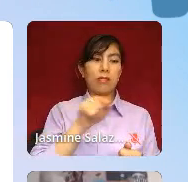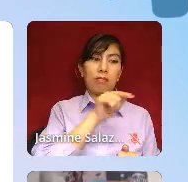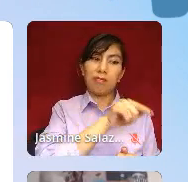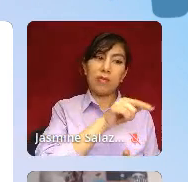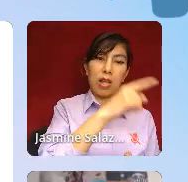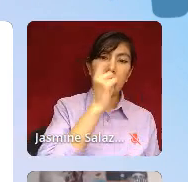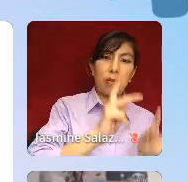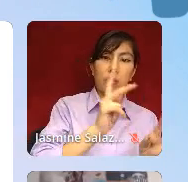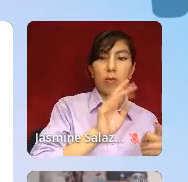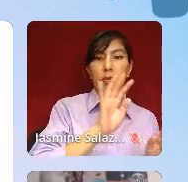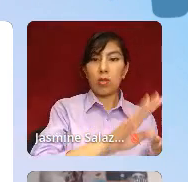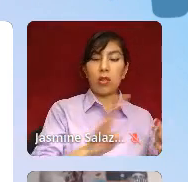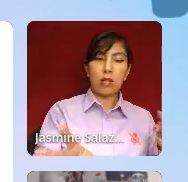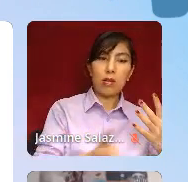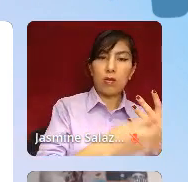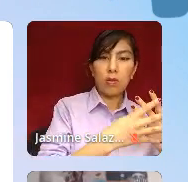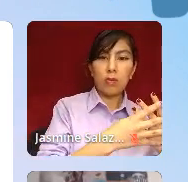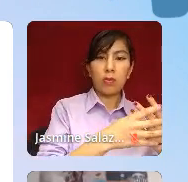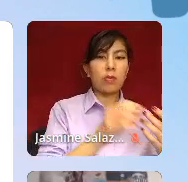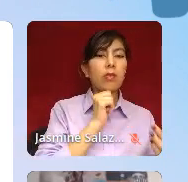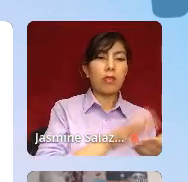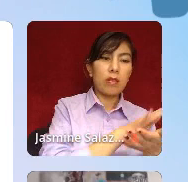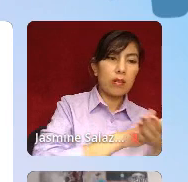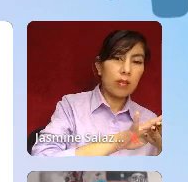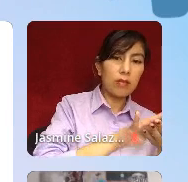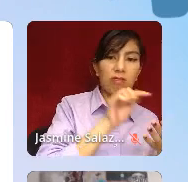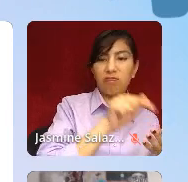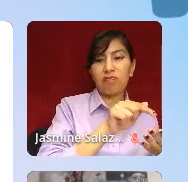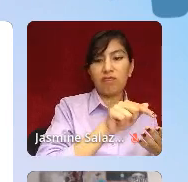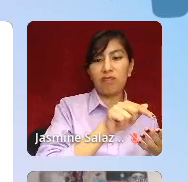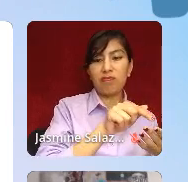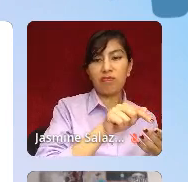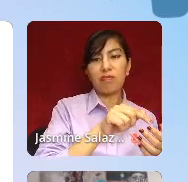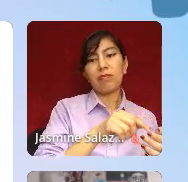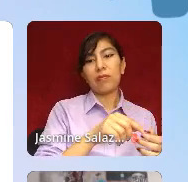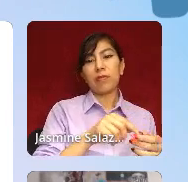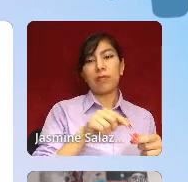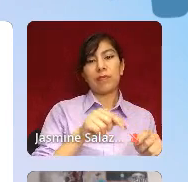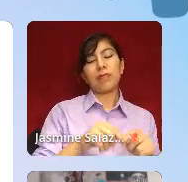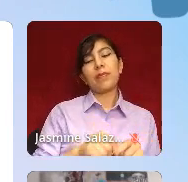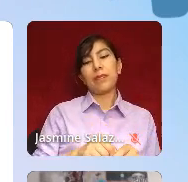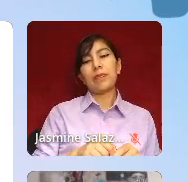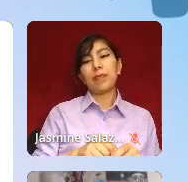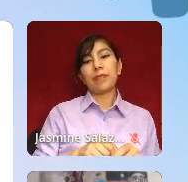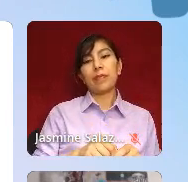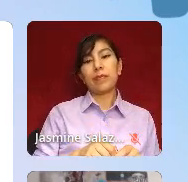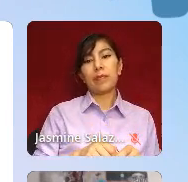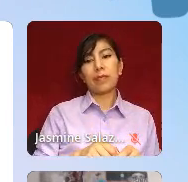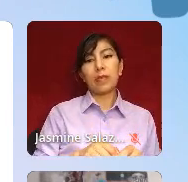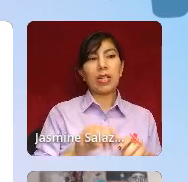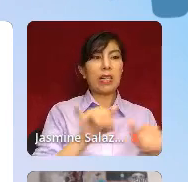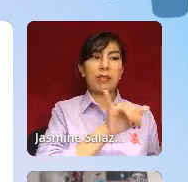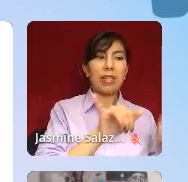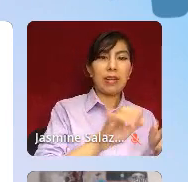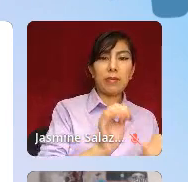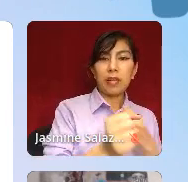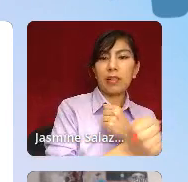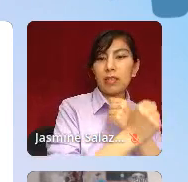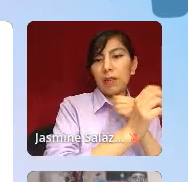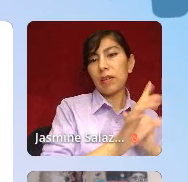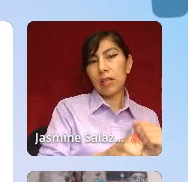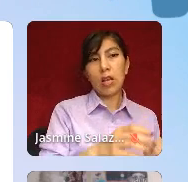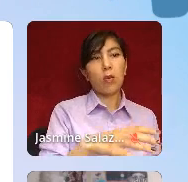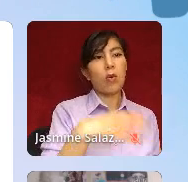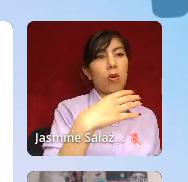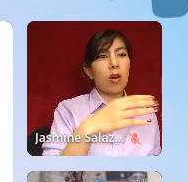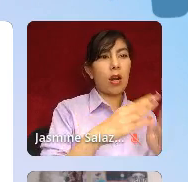isolating for white patients. But for Black patients, the conditions rivaled those most brutal under enslavement. Black patients were housed outdoors